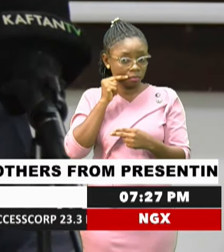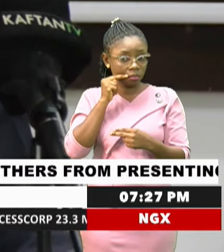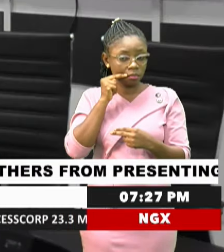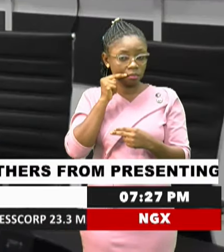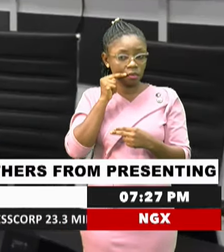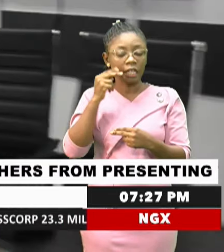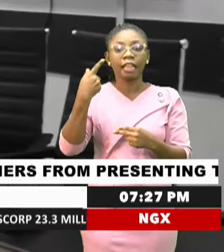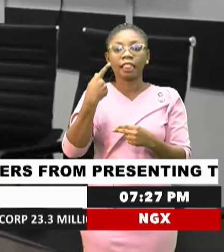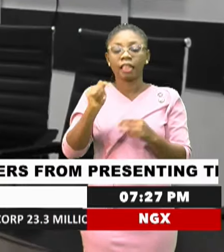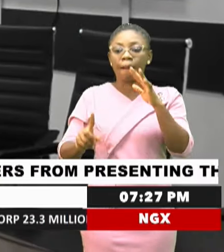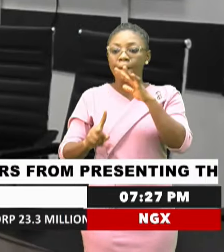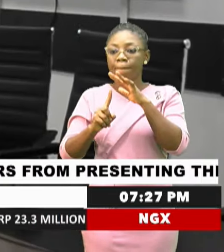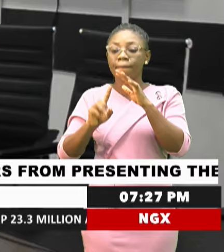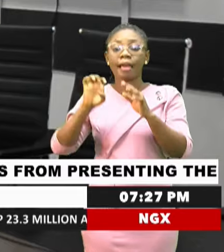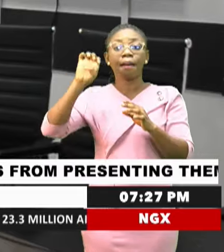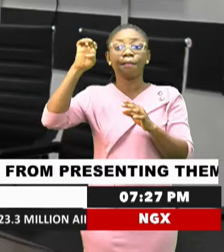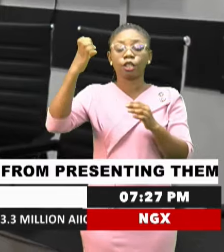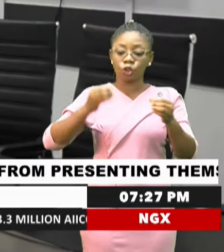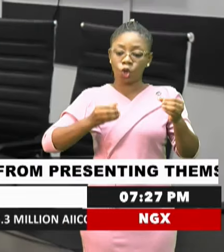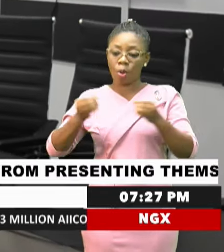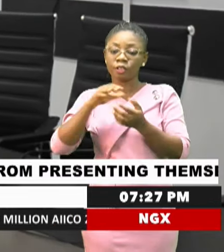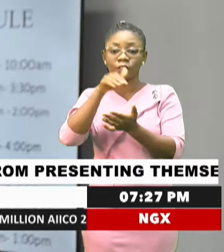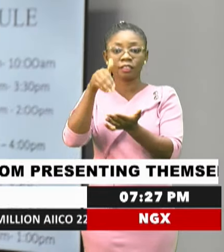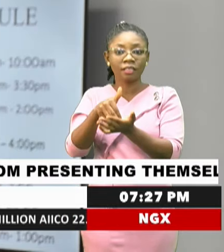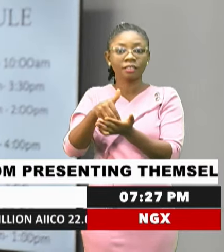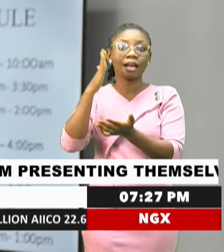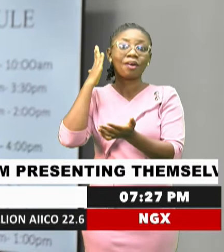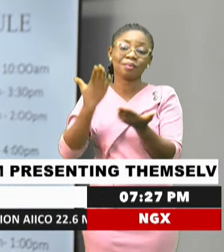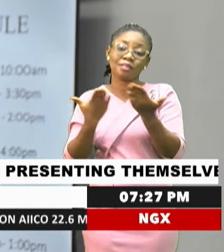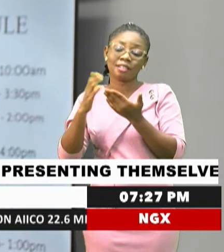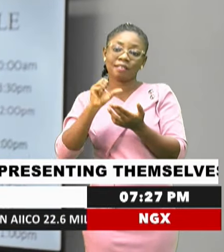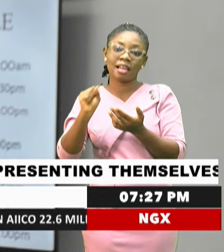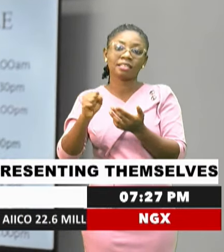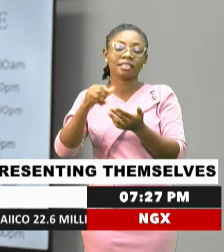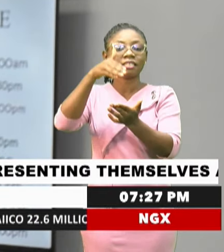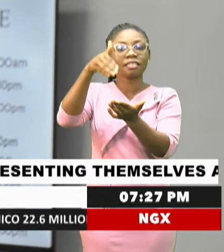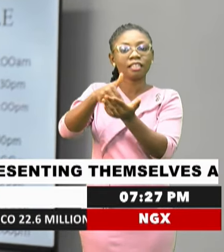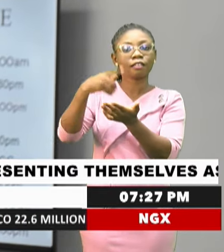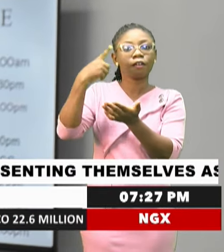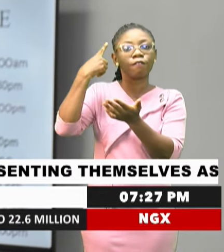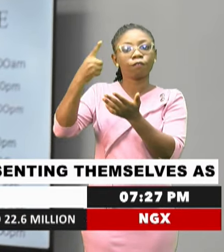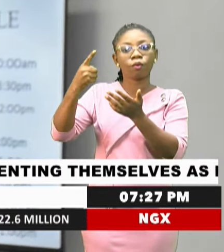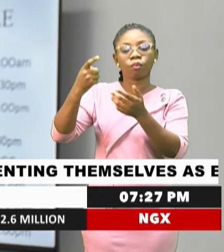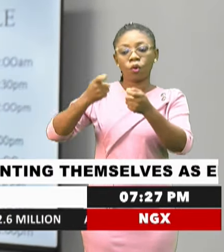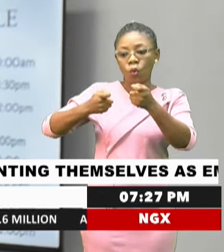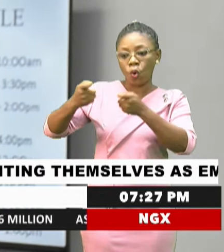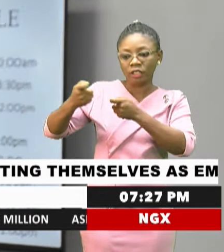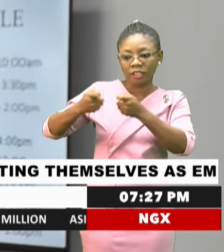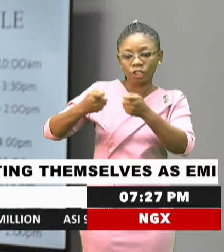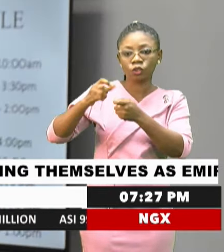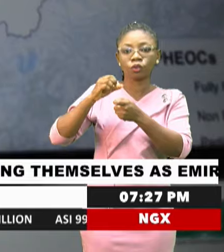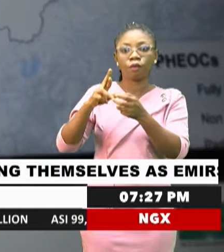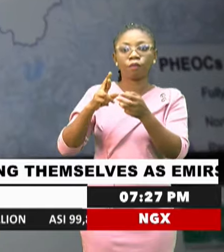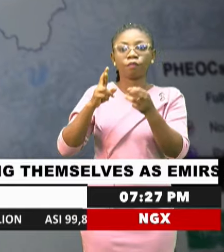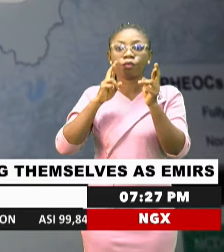The Emergency Operations Center will serve as a nerve center for the coordination of response across